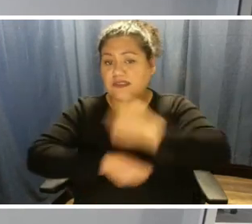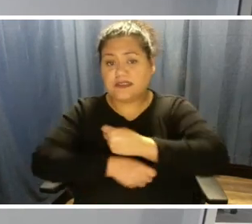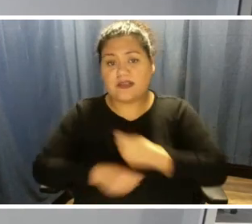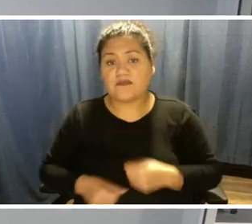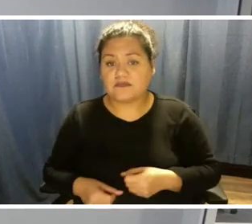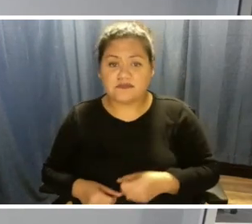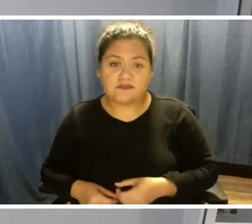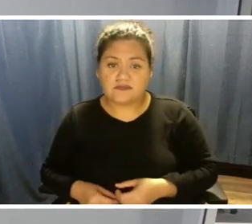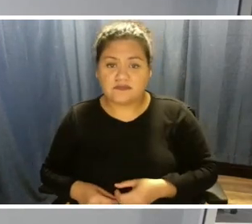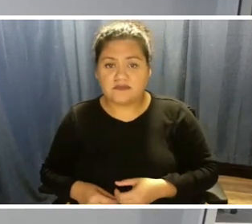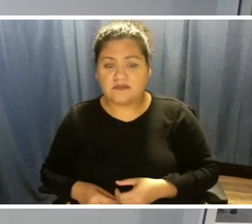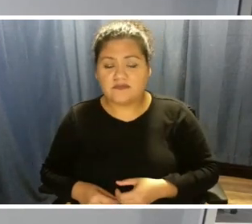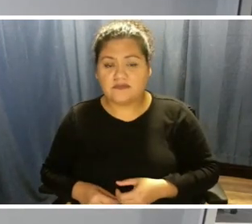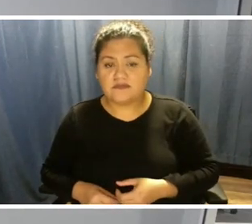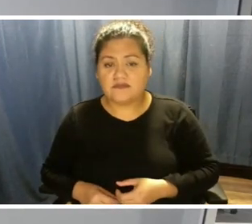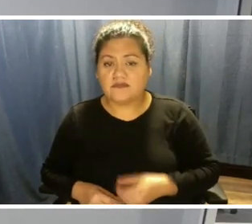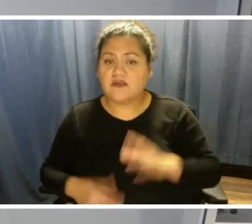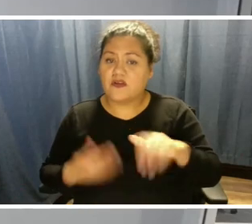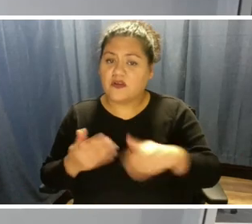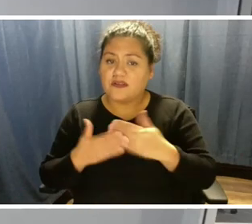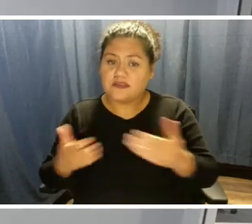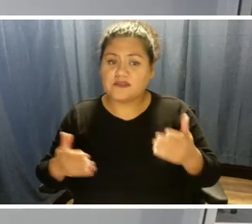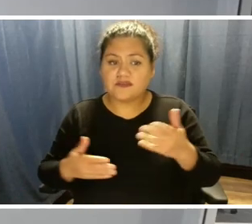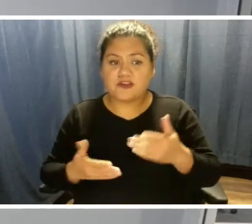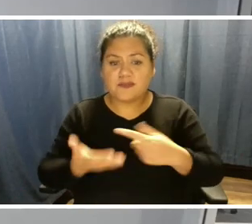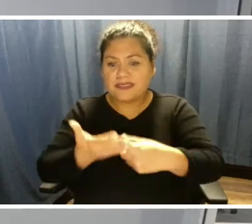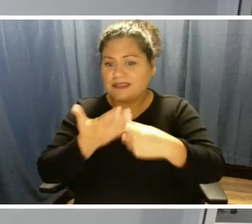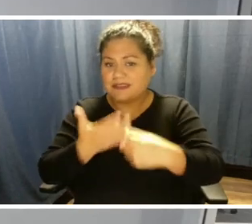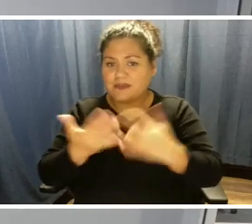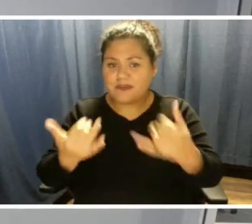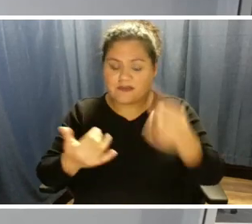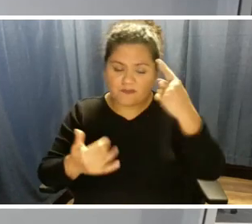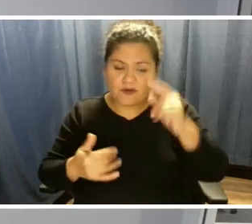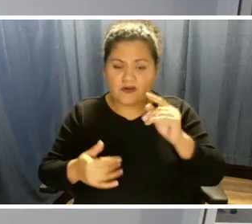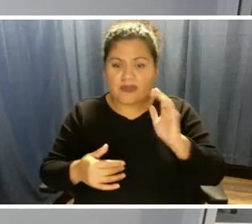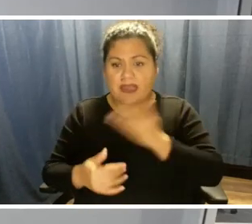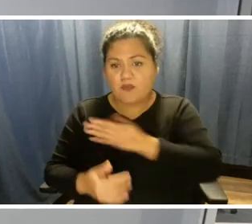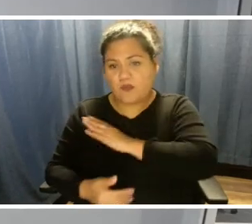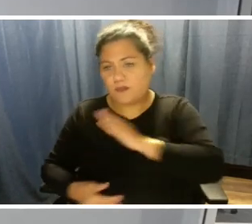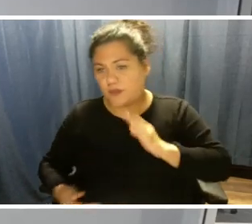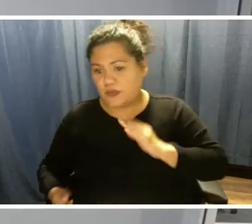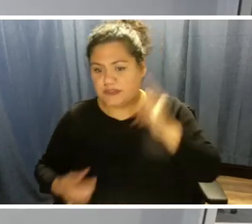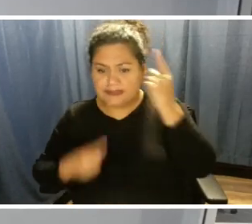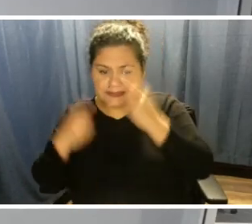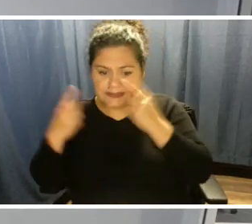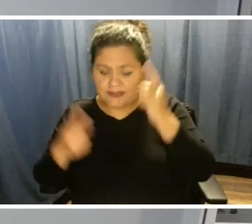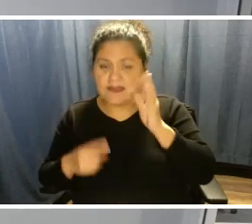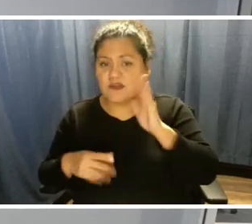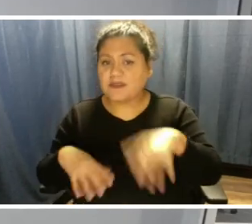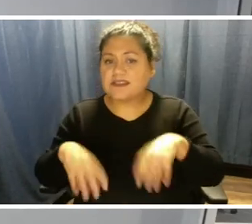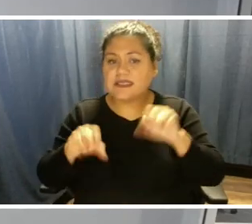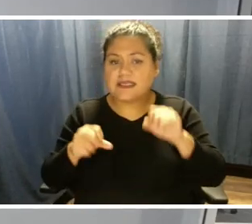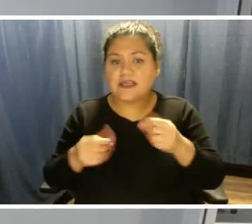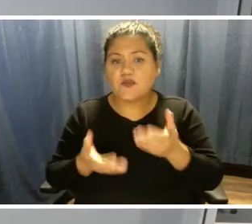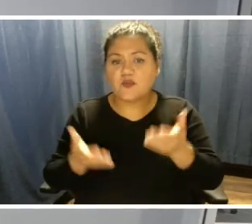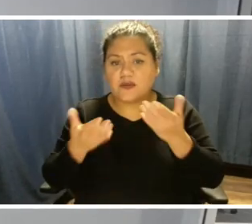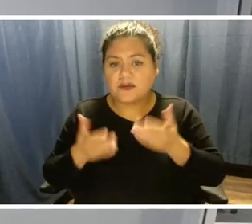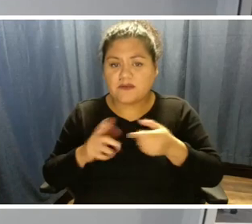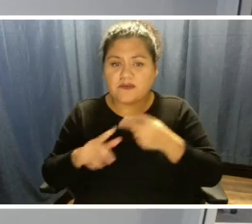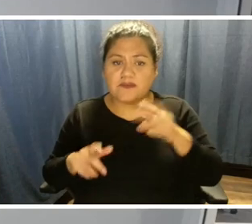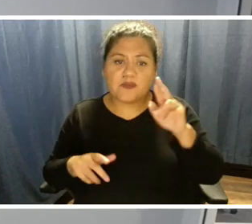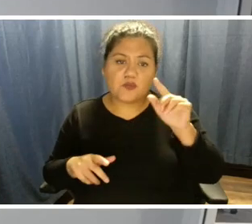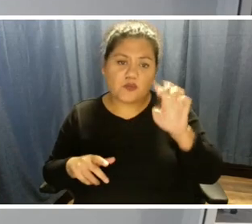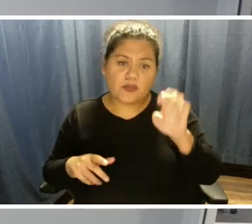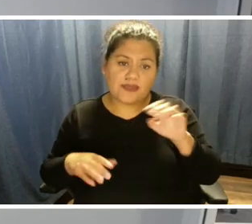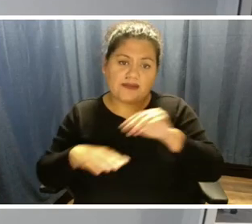all of those things are on the table for our board to consider. And again, they'll be taking recommendations from our rate advisory committee and